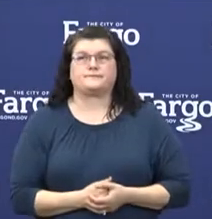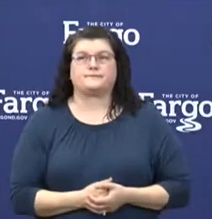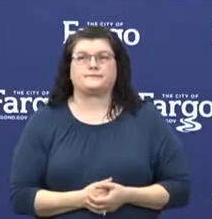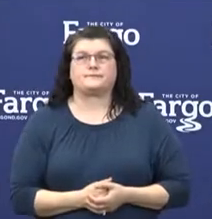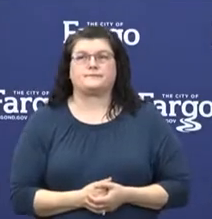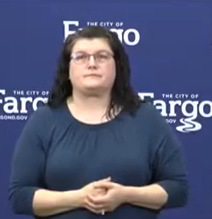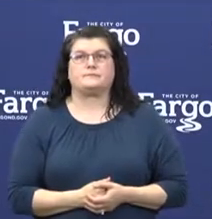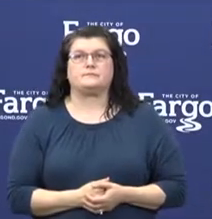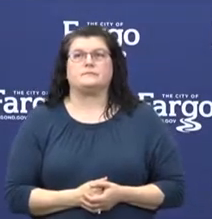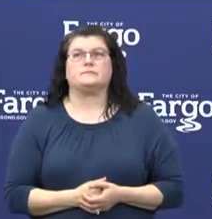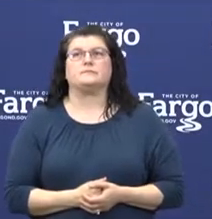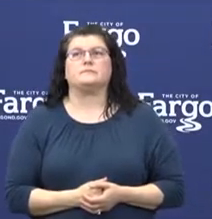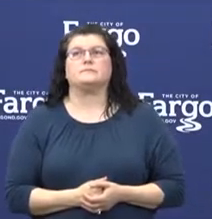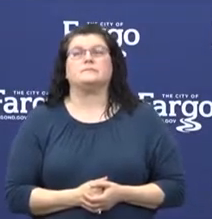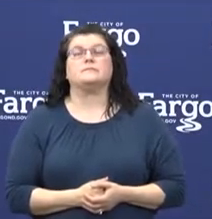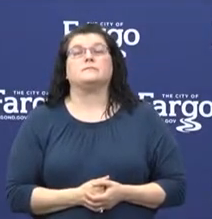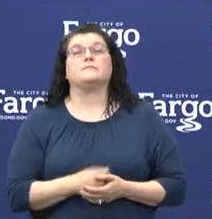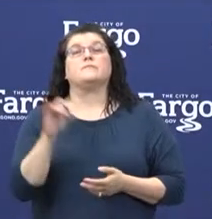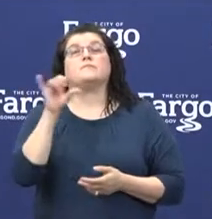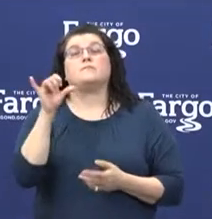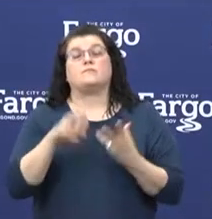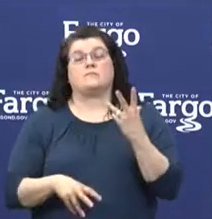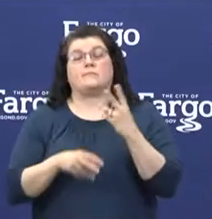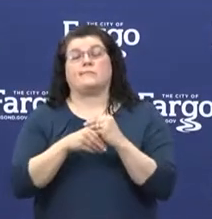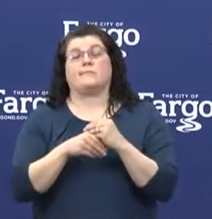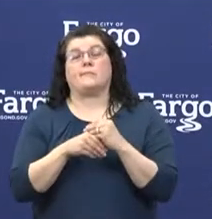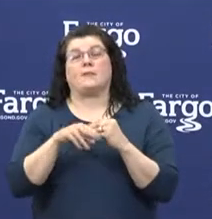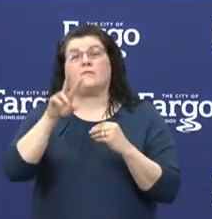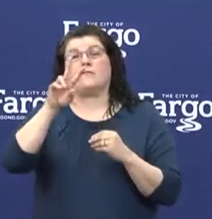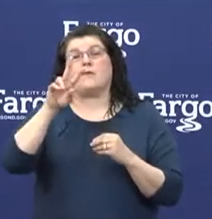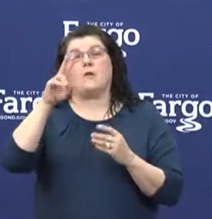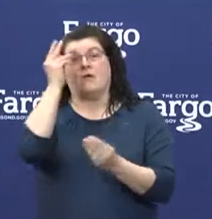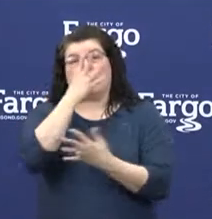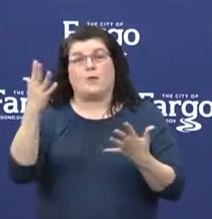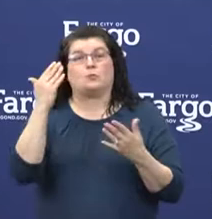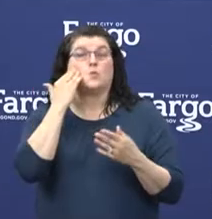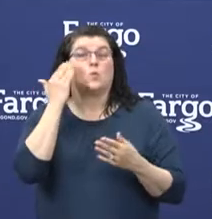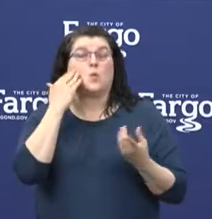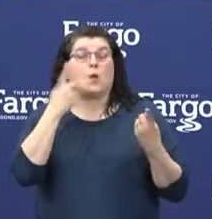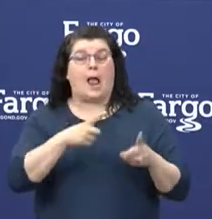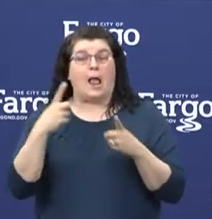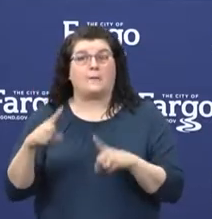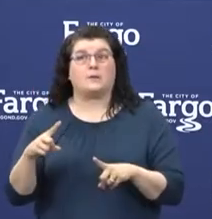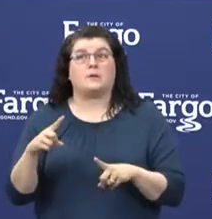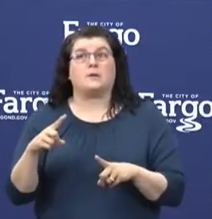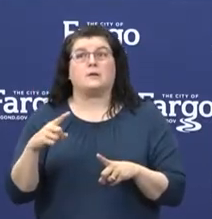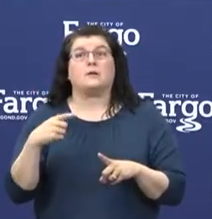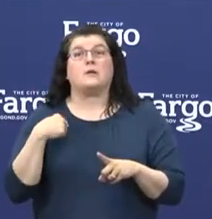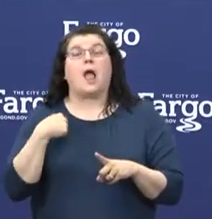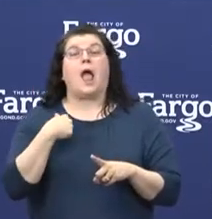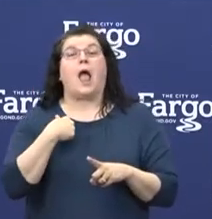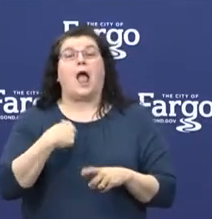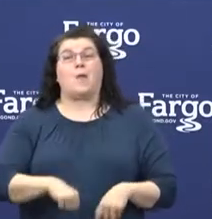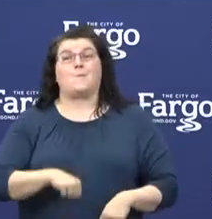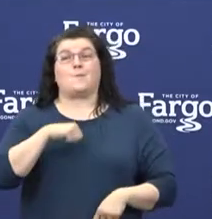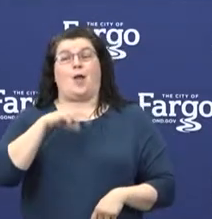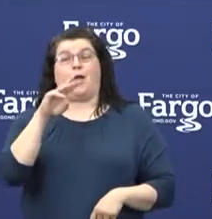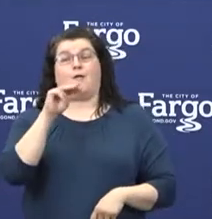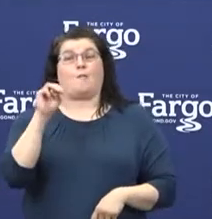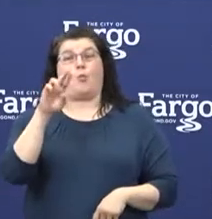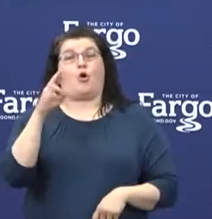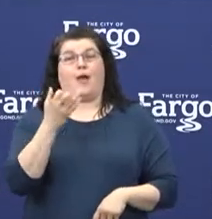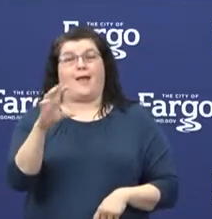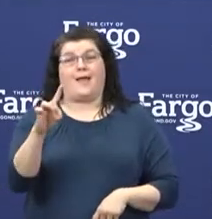I would like to close my updates by sharing my Moorhead pride of our fire department